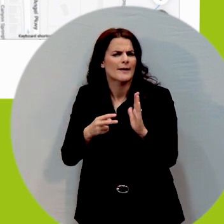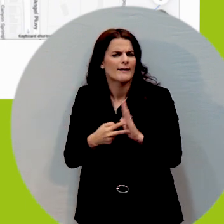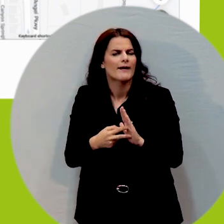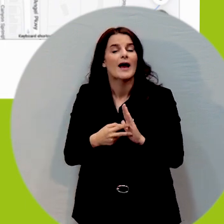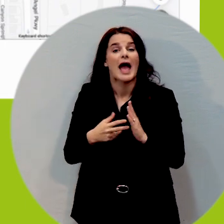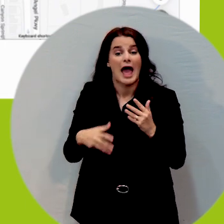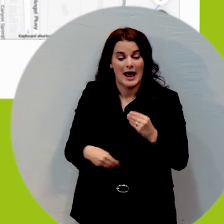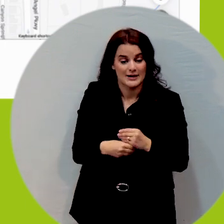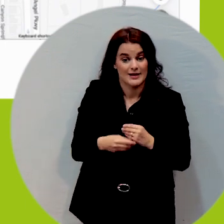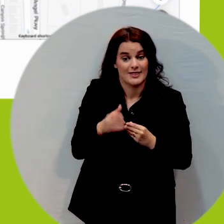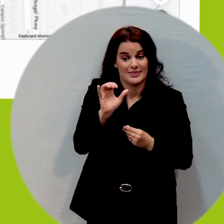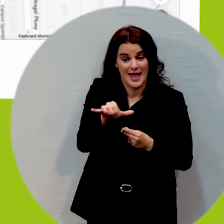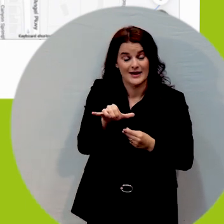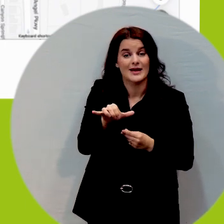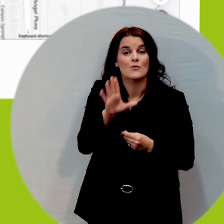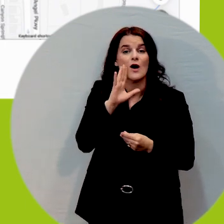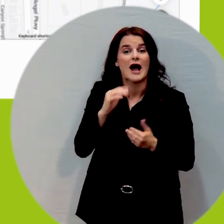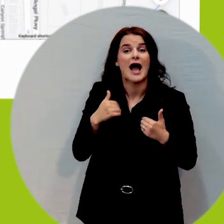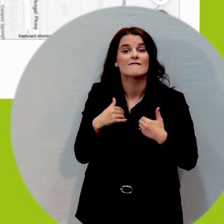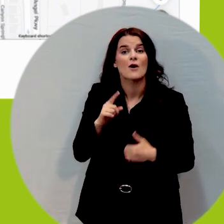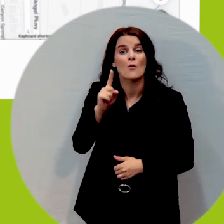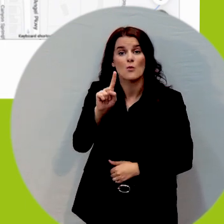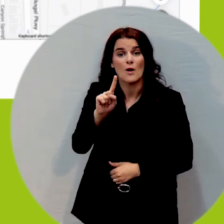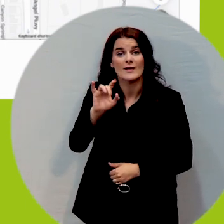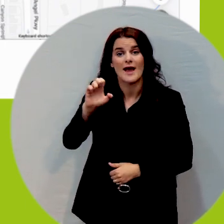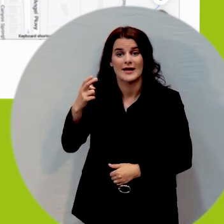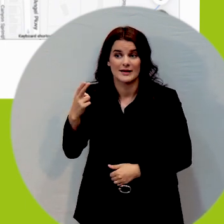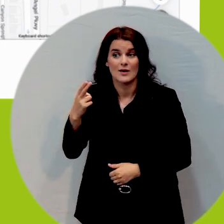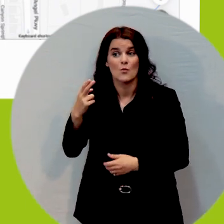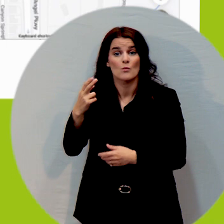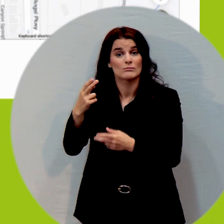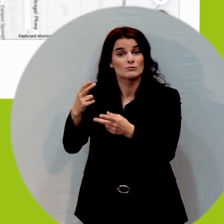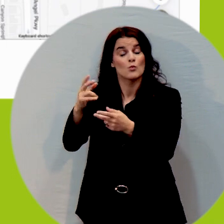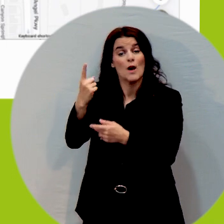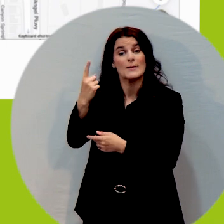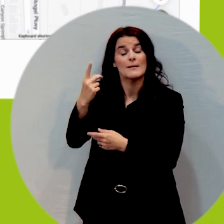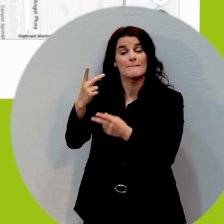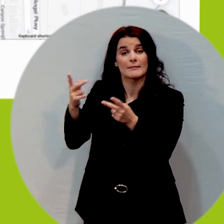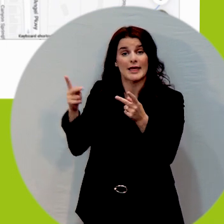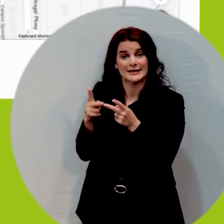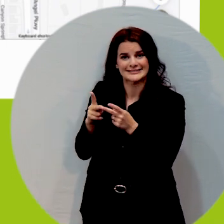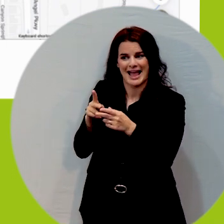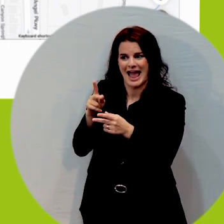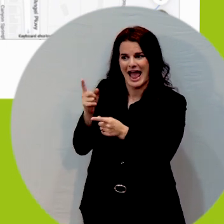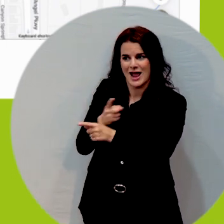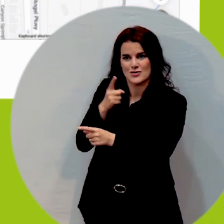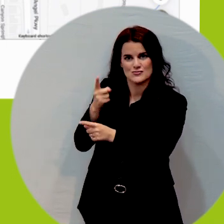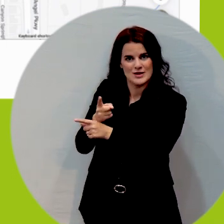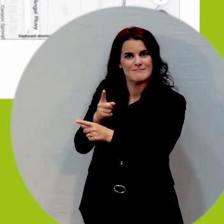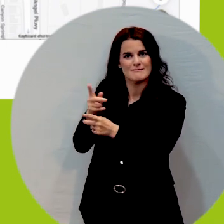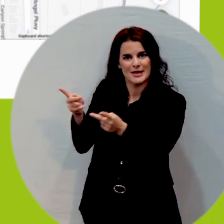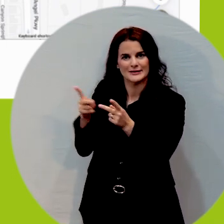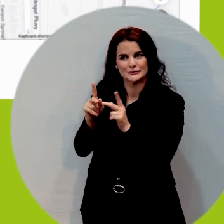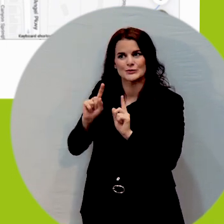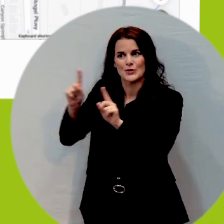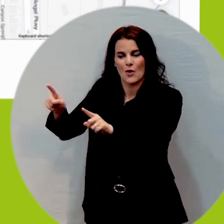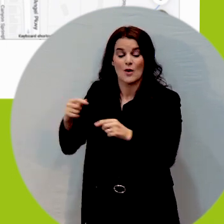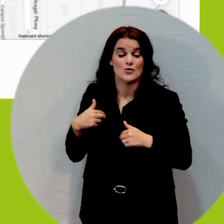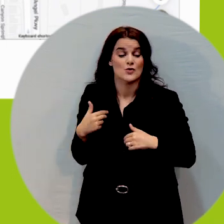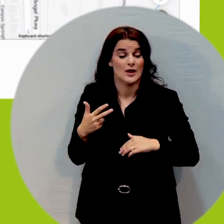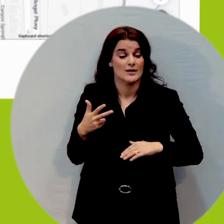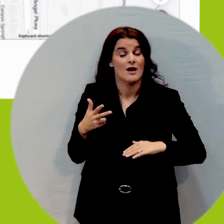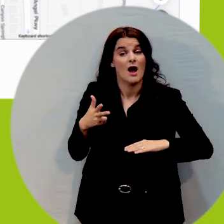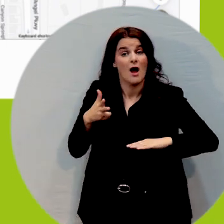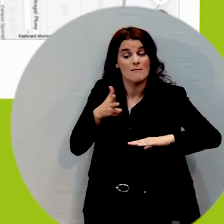a one inch accurate place to go so you can park your vehicle straight where the path is and